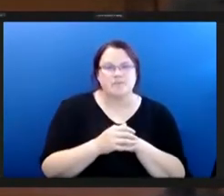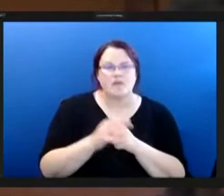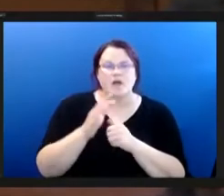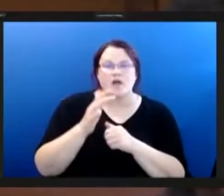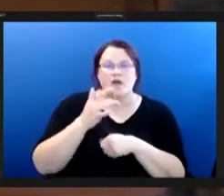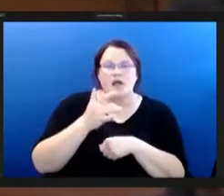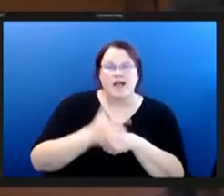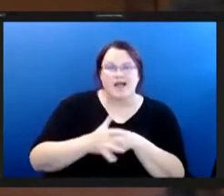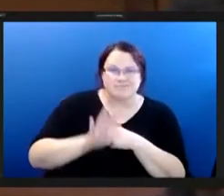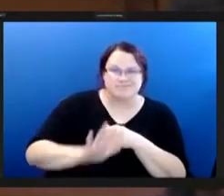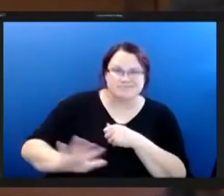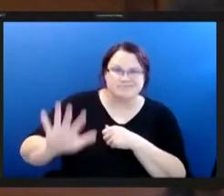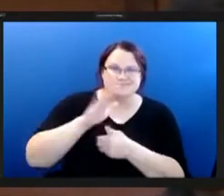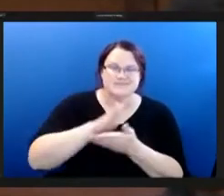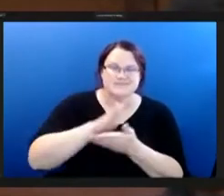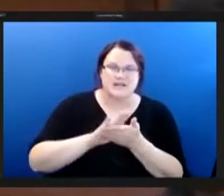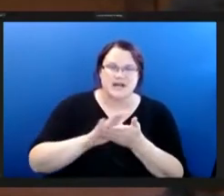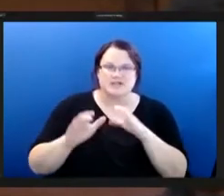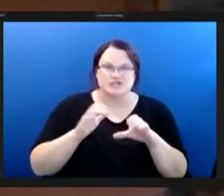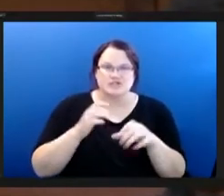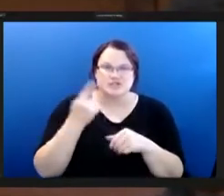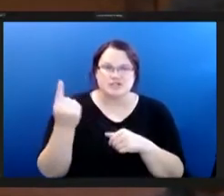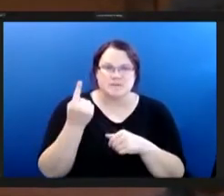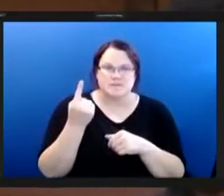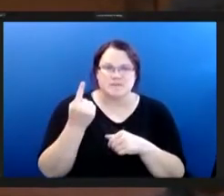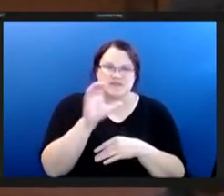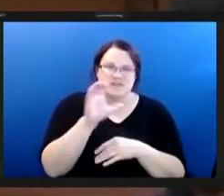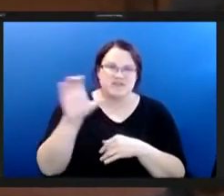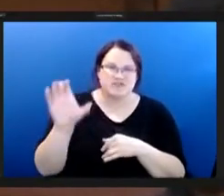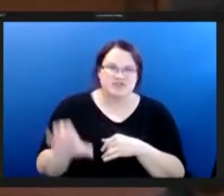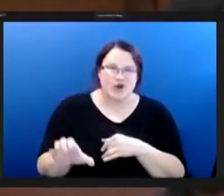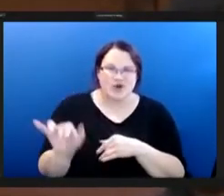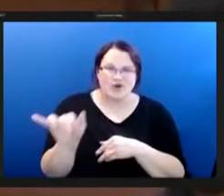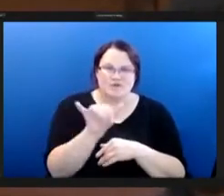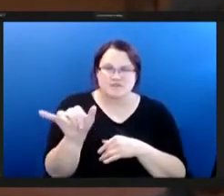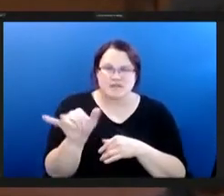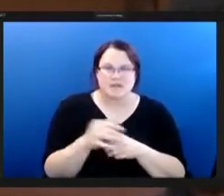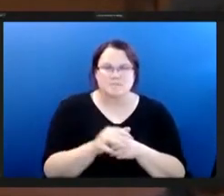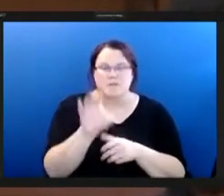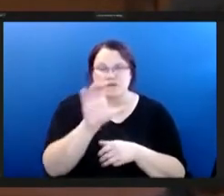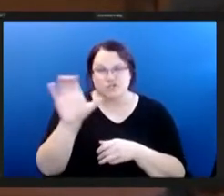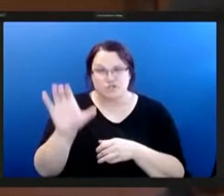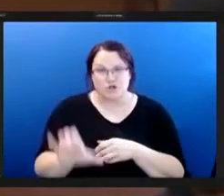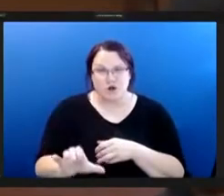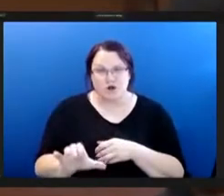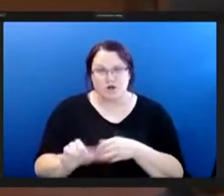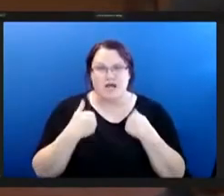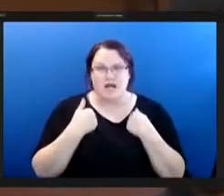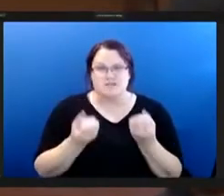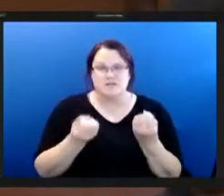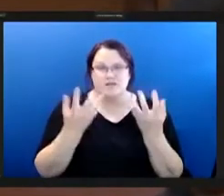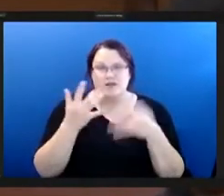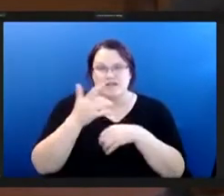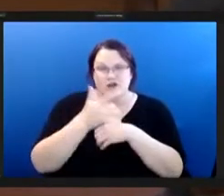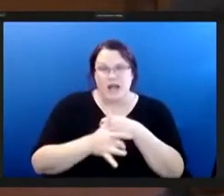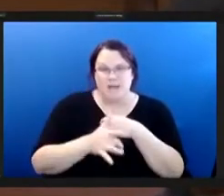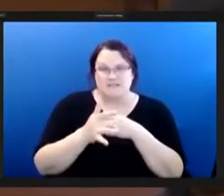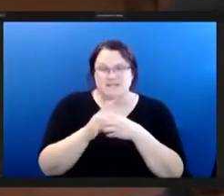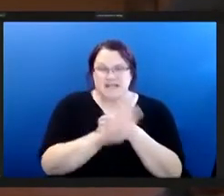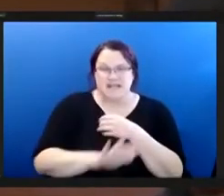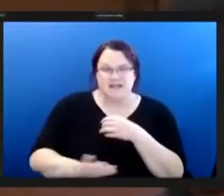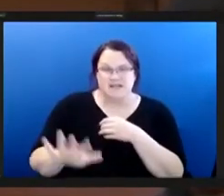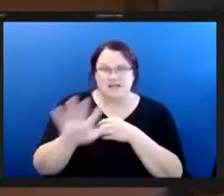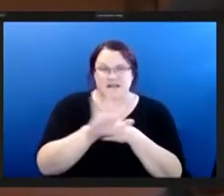would be nice to do something like chicago has done chicago has taken a lot of their vacant land in their low